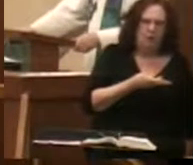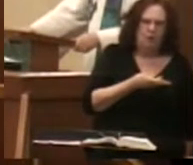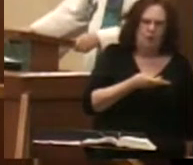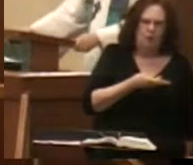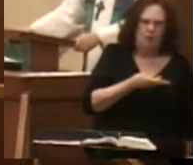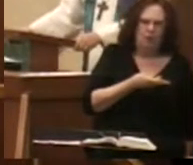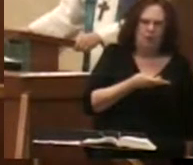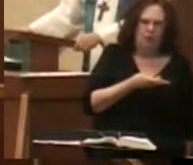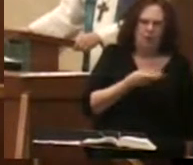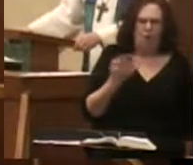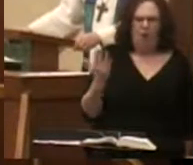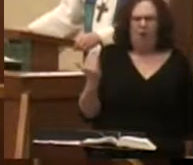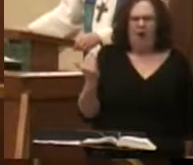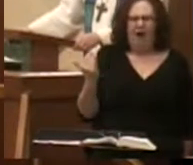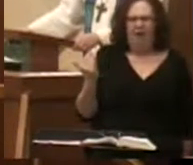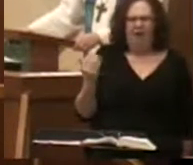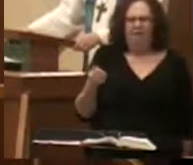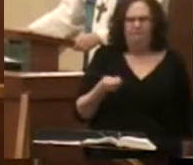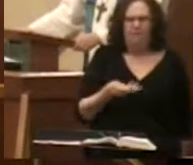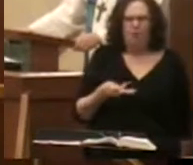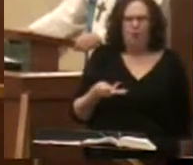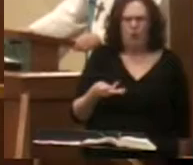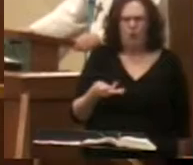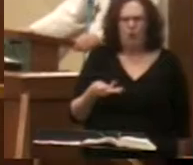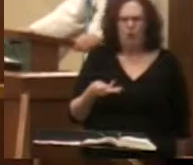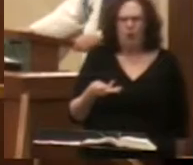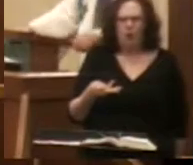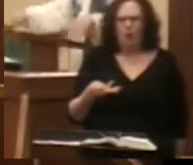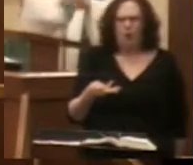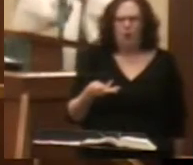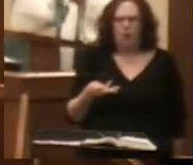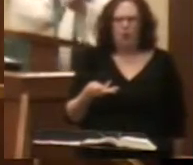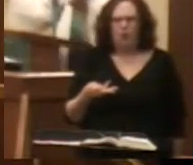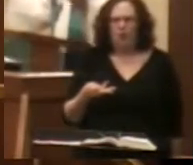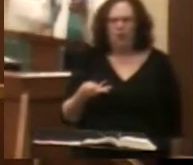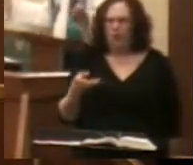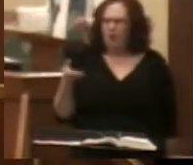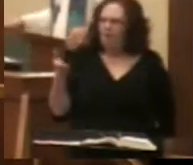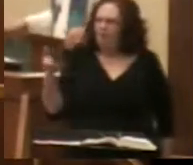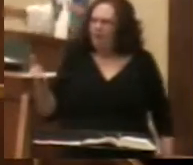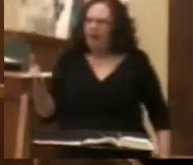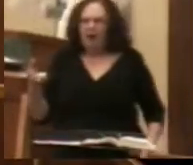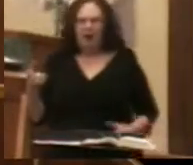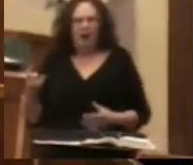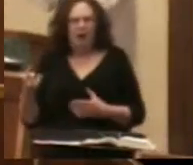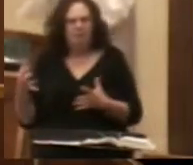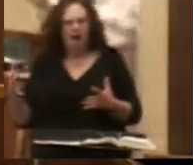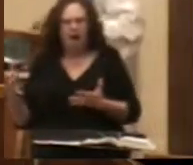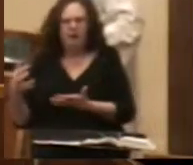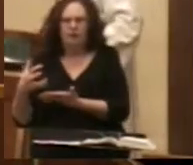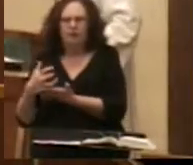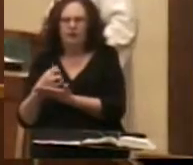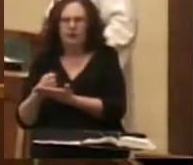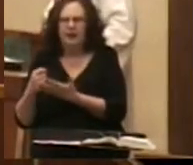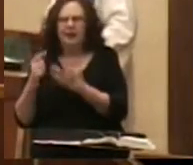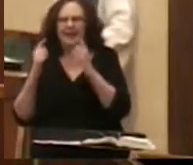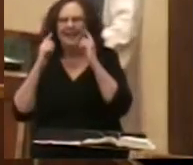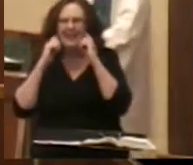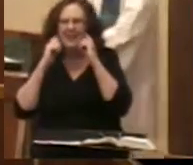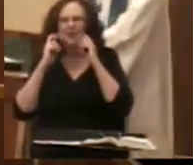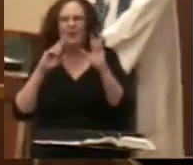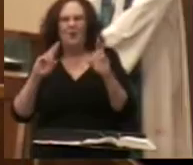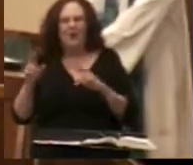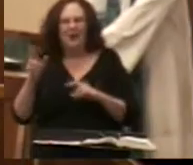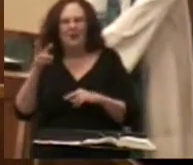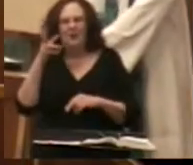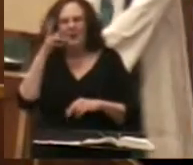Why are they so few? When the harvest is right there, ready, ears ready to hear the gospel. Why are there